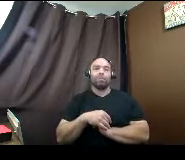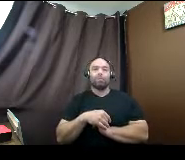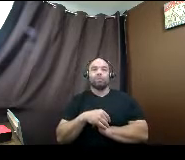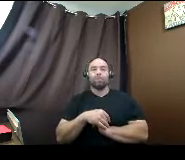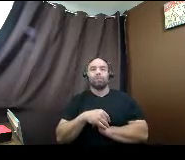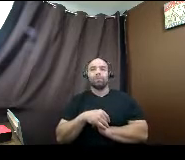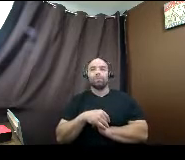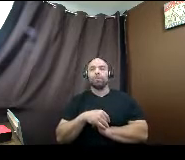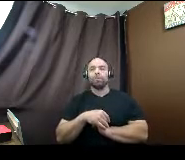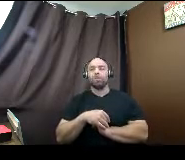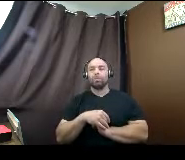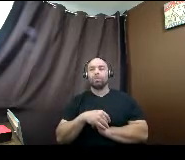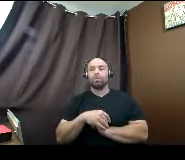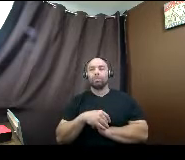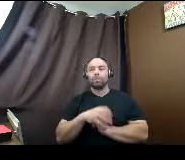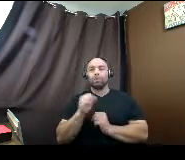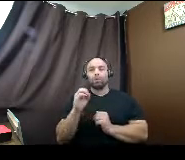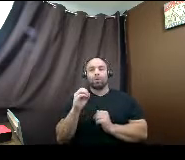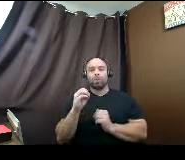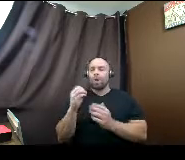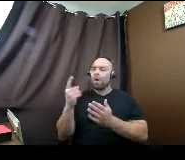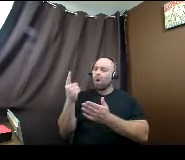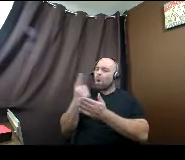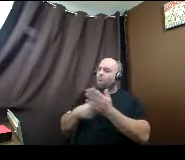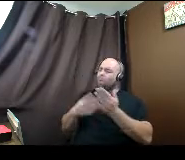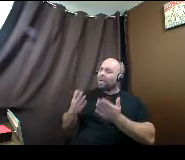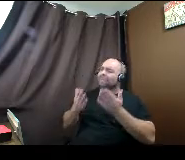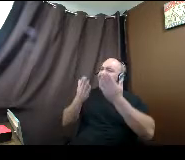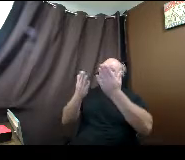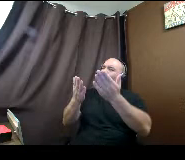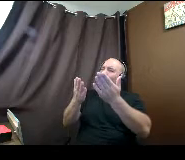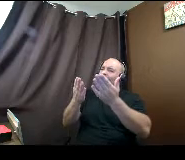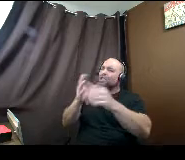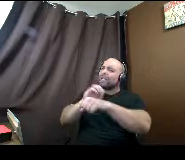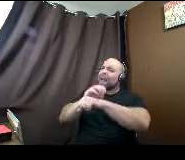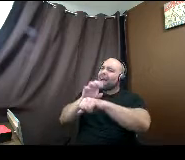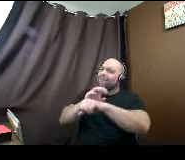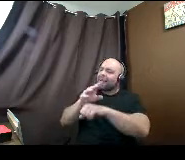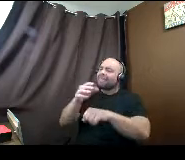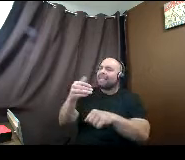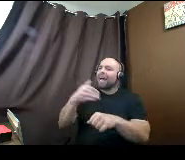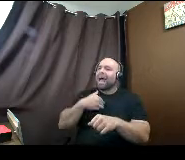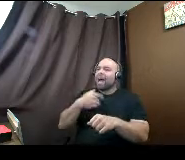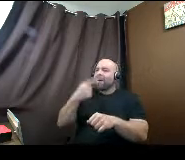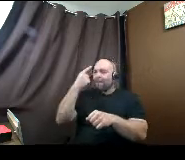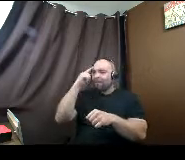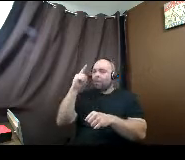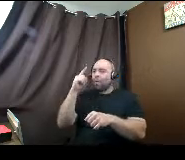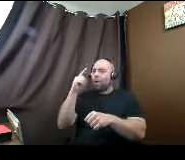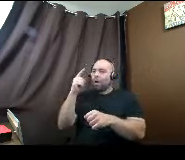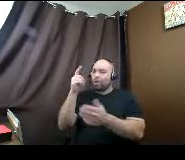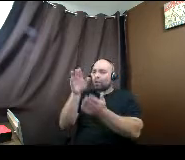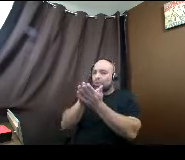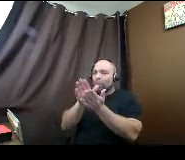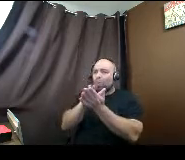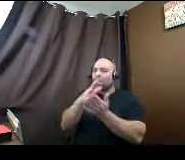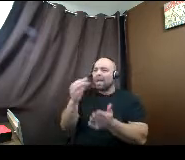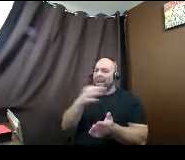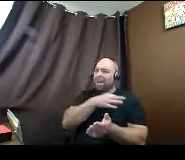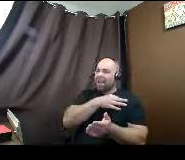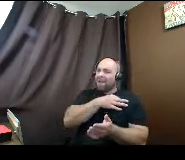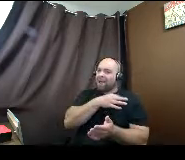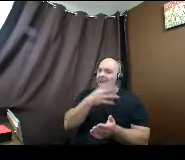So what suggestions, tips do you have for seniors who are applying for financial aid as well as school? I'm not sure if I fully